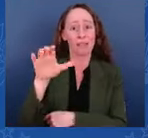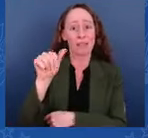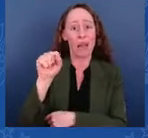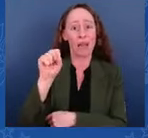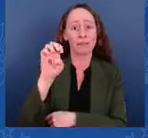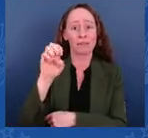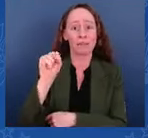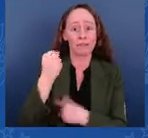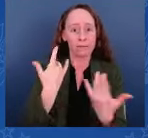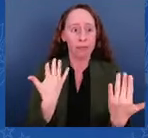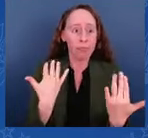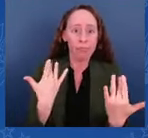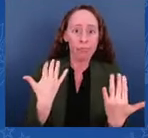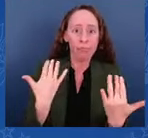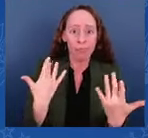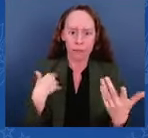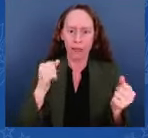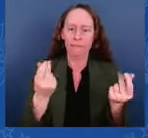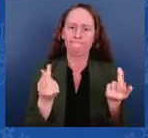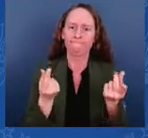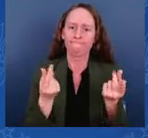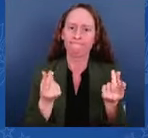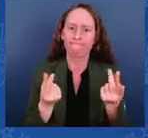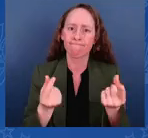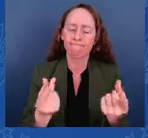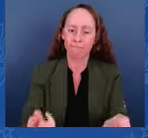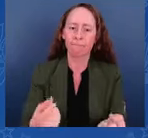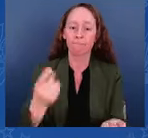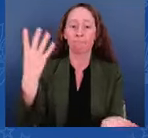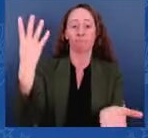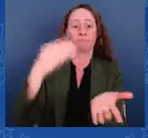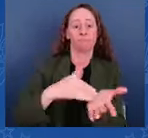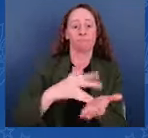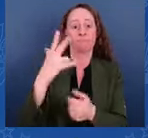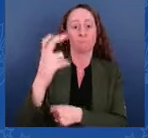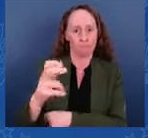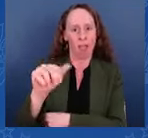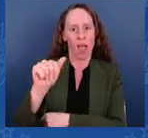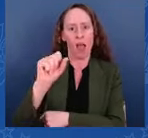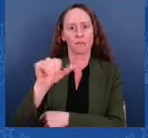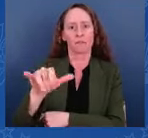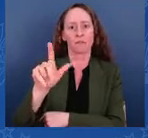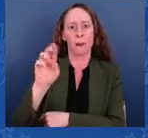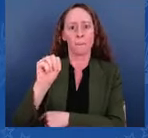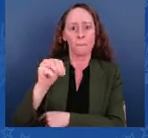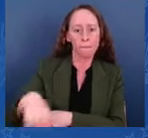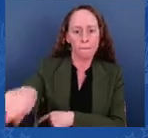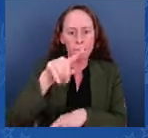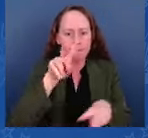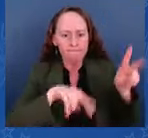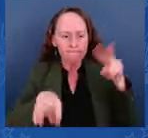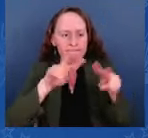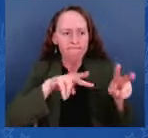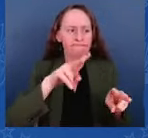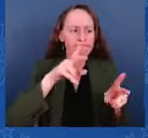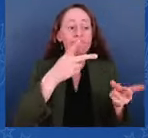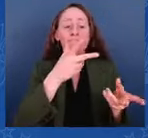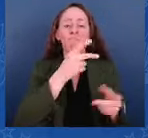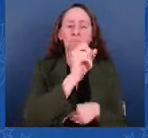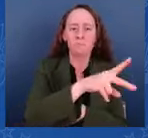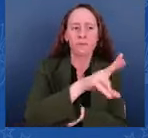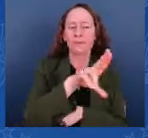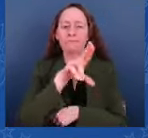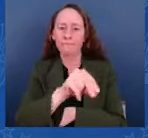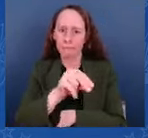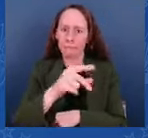to make decisions in less than six months instead of six years, which is what it takes now — and around 100 more